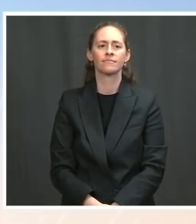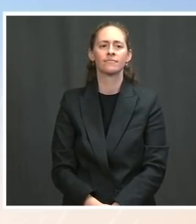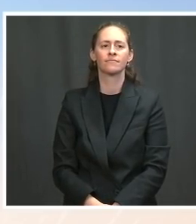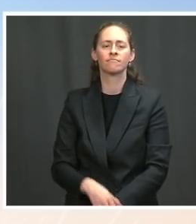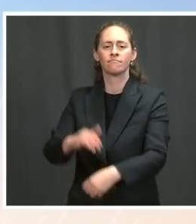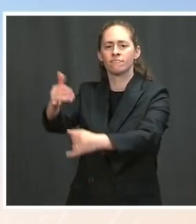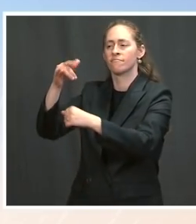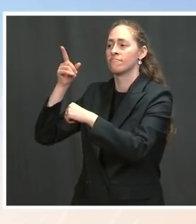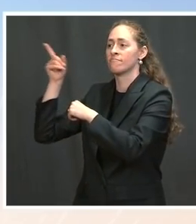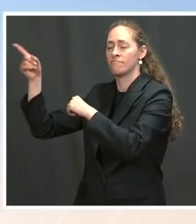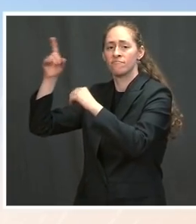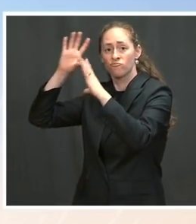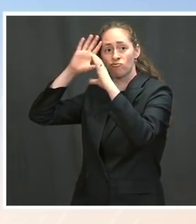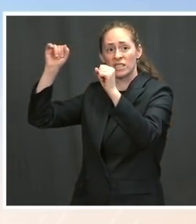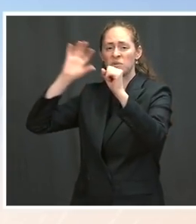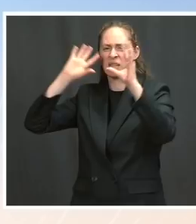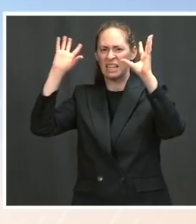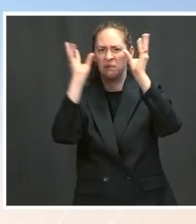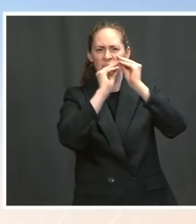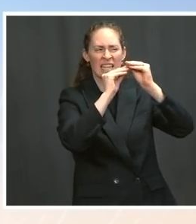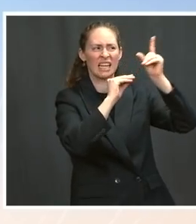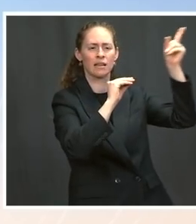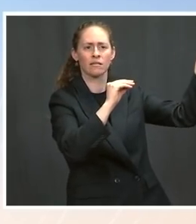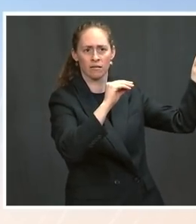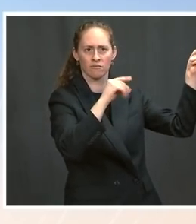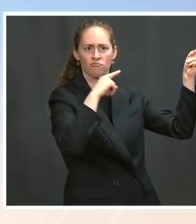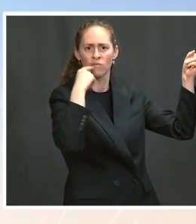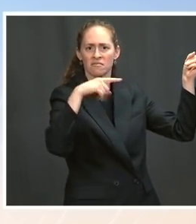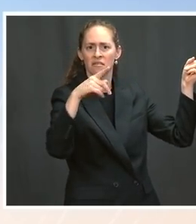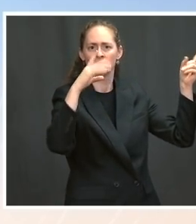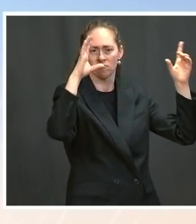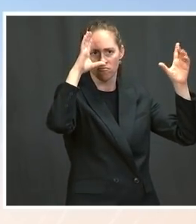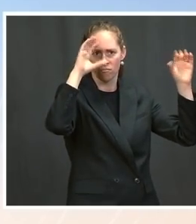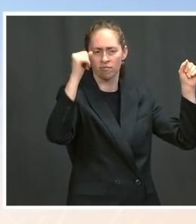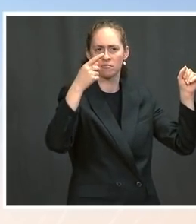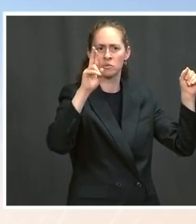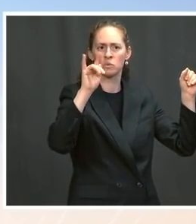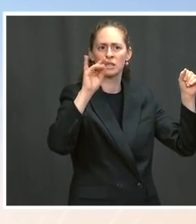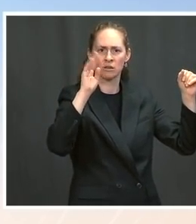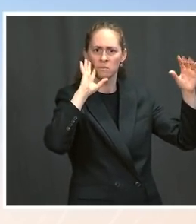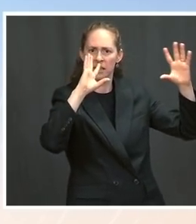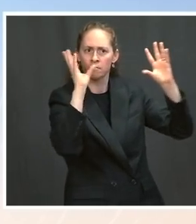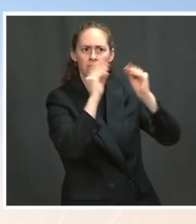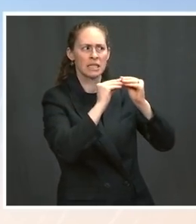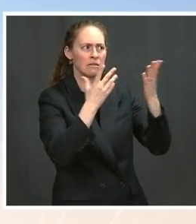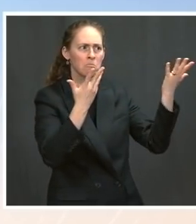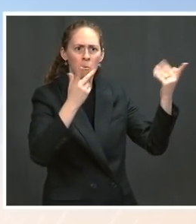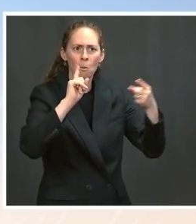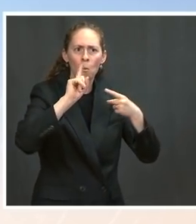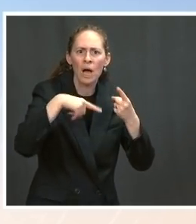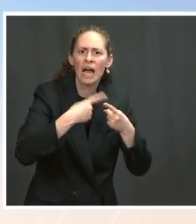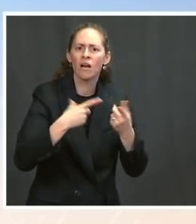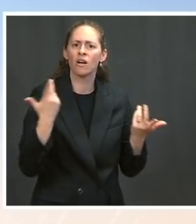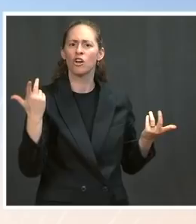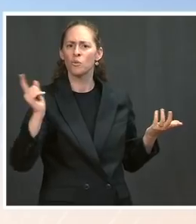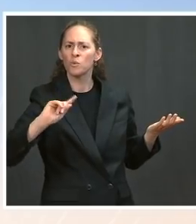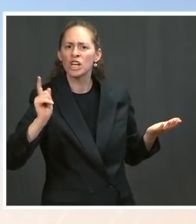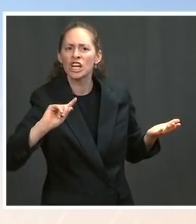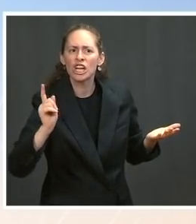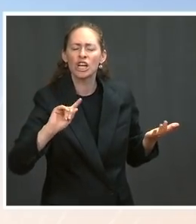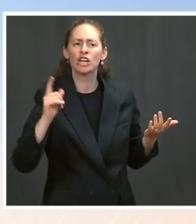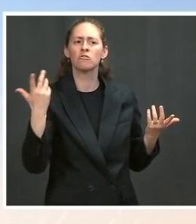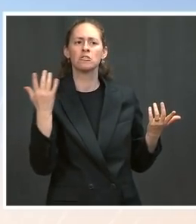it was only a matter of logistics, where and when the meeting will take place. Can you confirm that he will meet with Putin